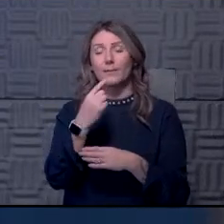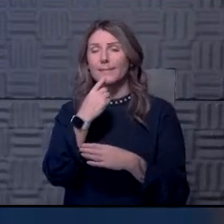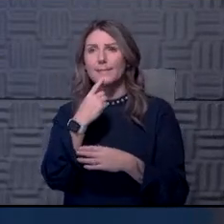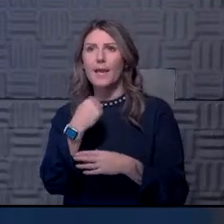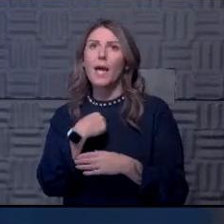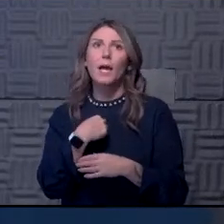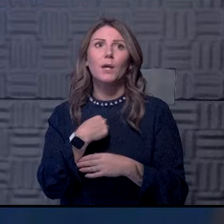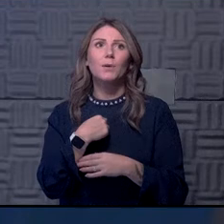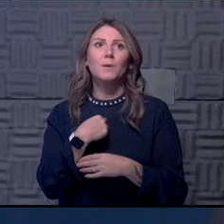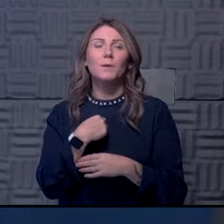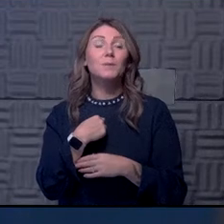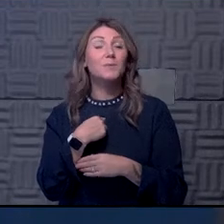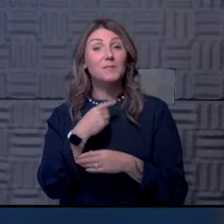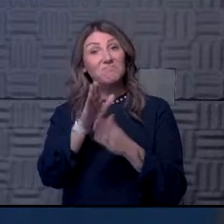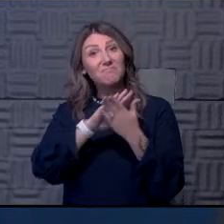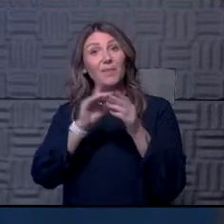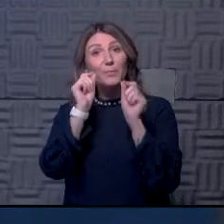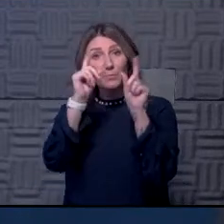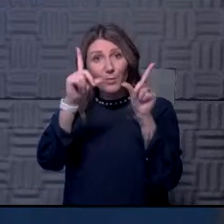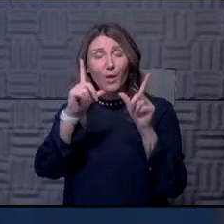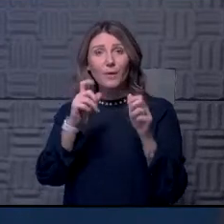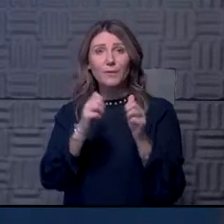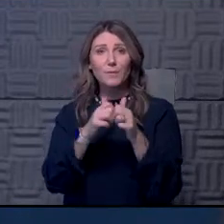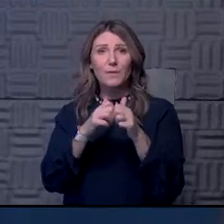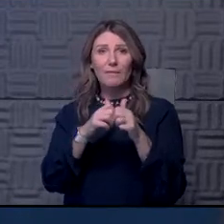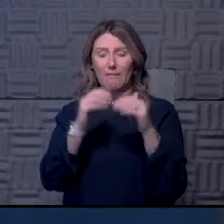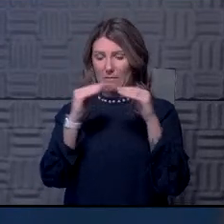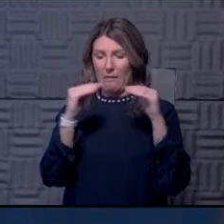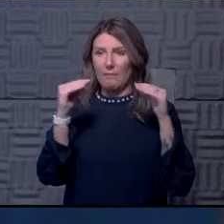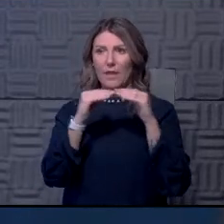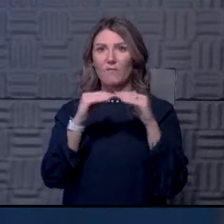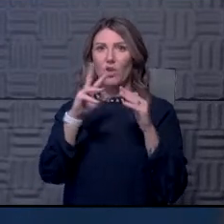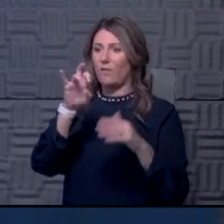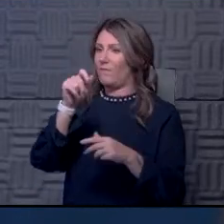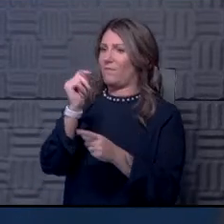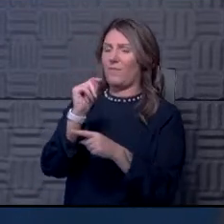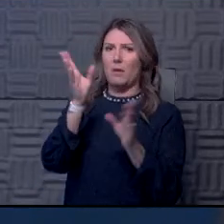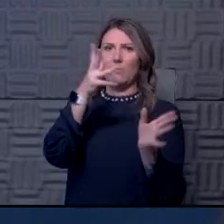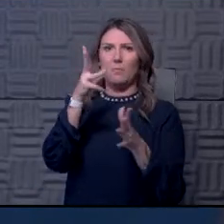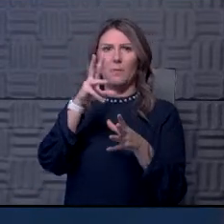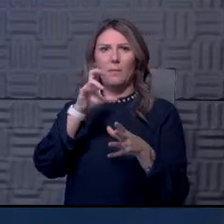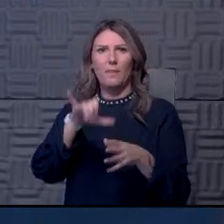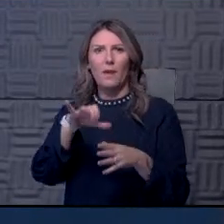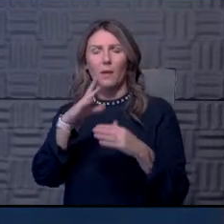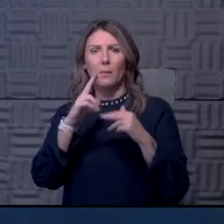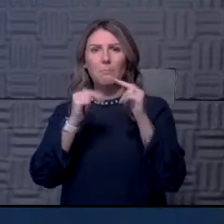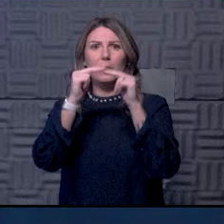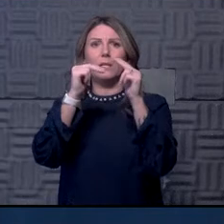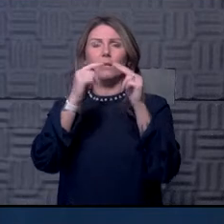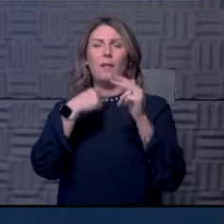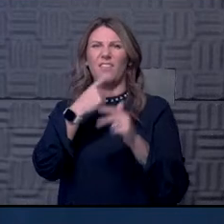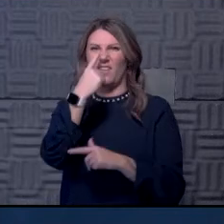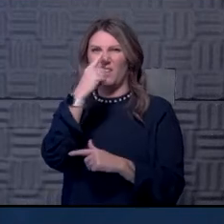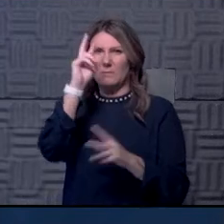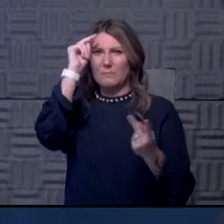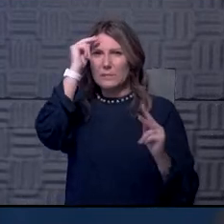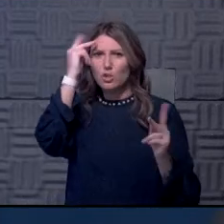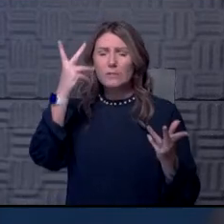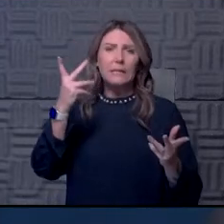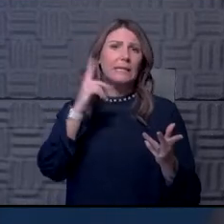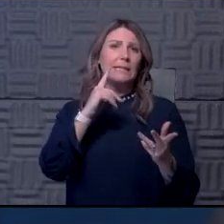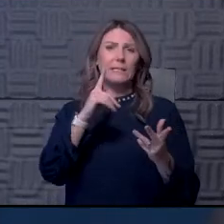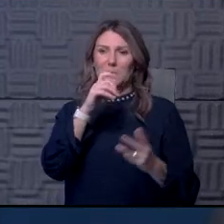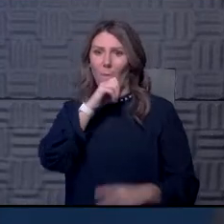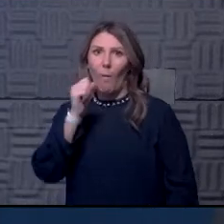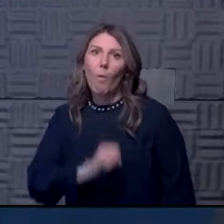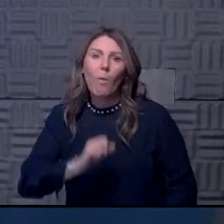was, um, pleasantly surprised, uh, by the actual, the level of ventilation that is in that building. I think there may be a misconception that because it's an old building